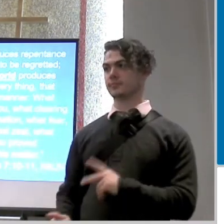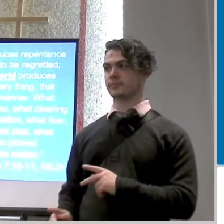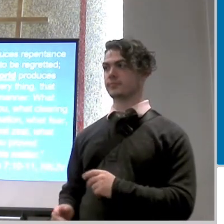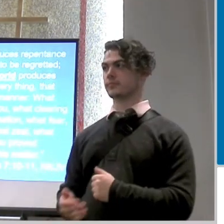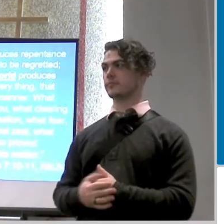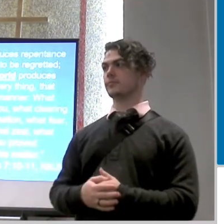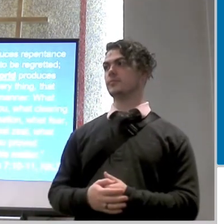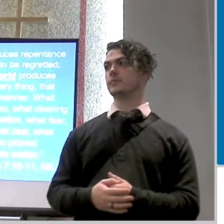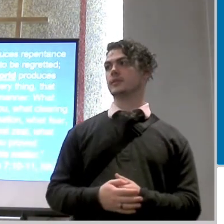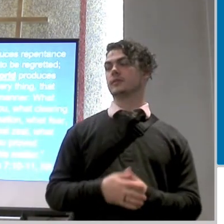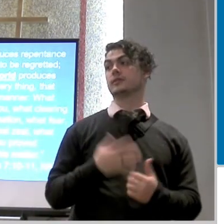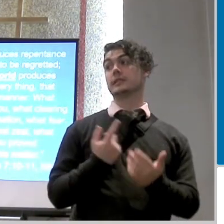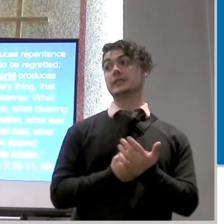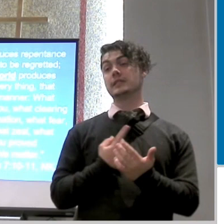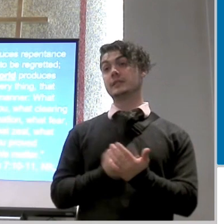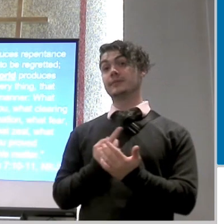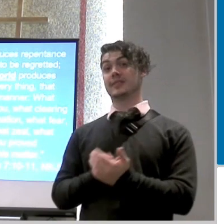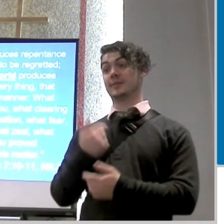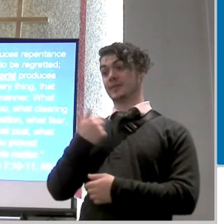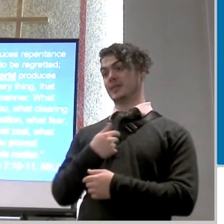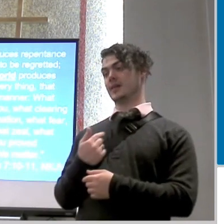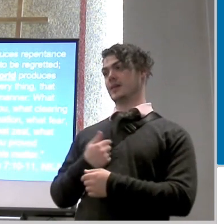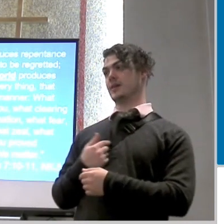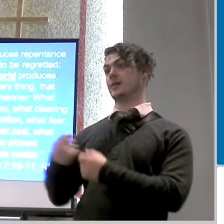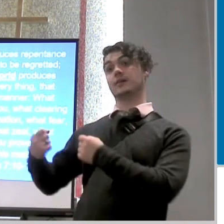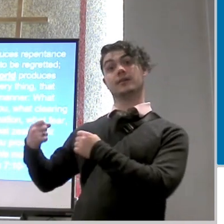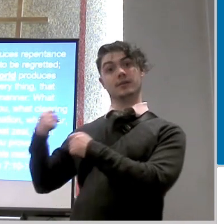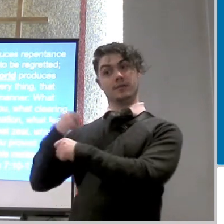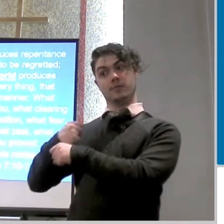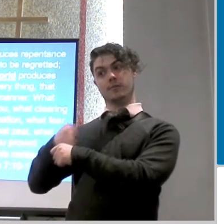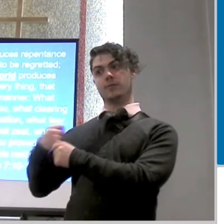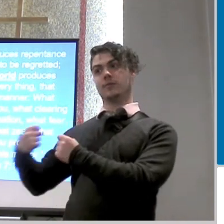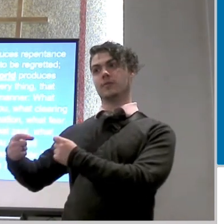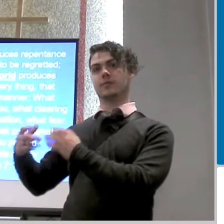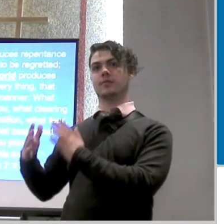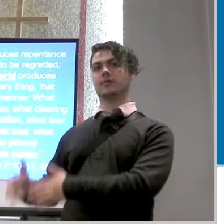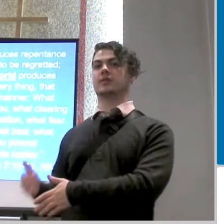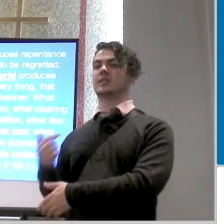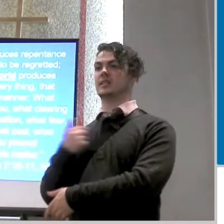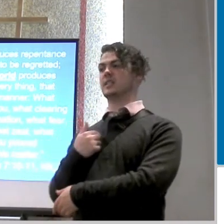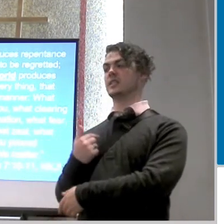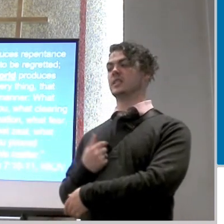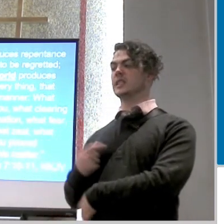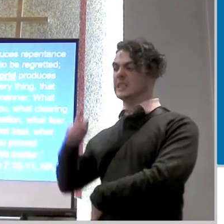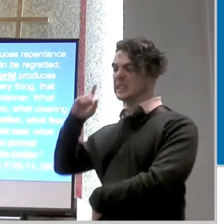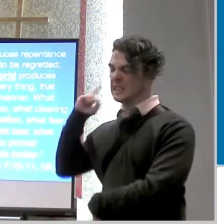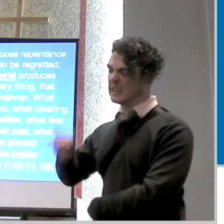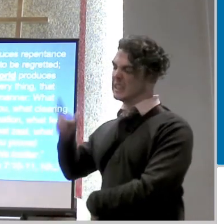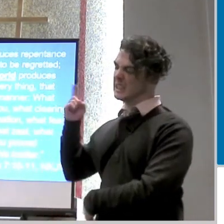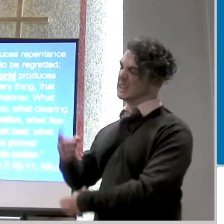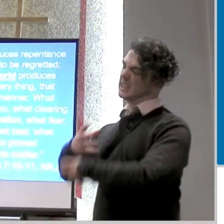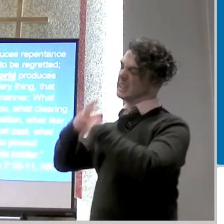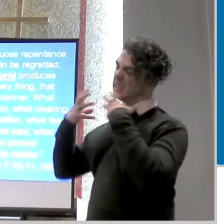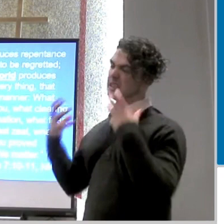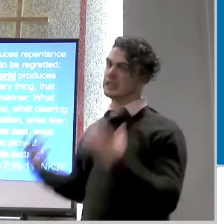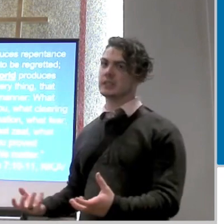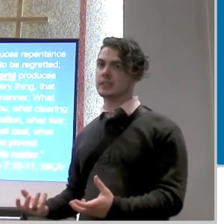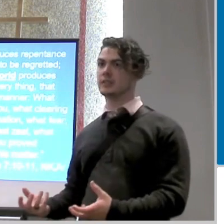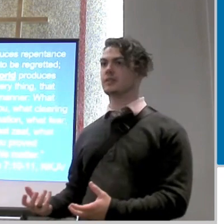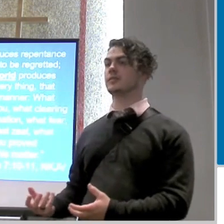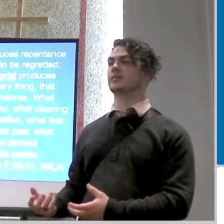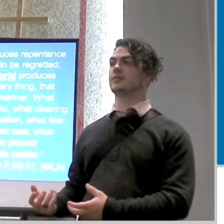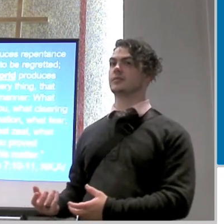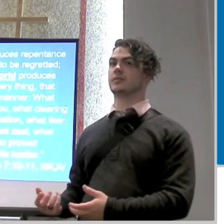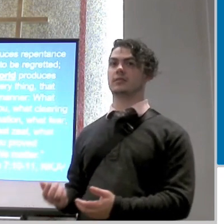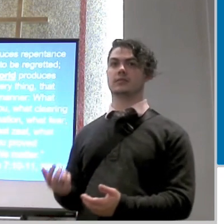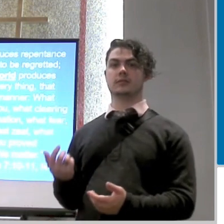my workspace i have given somebody the business this is a long time ago and